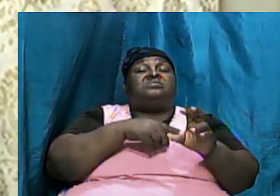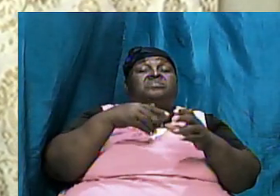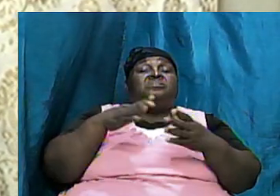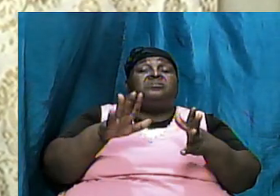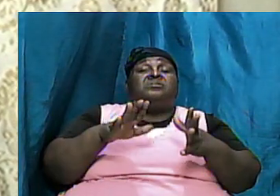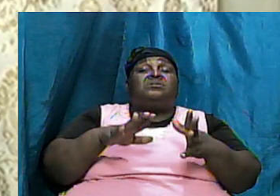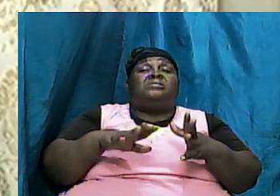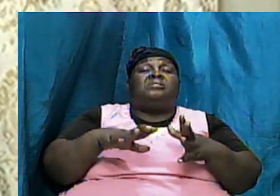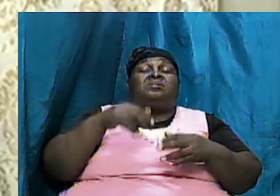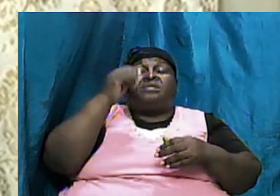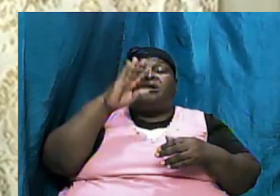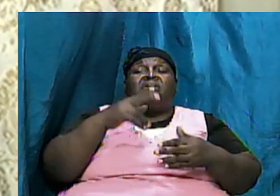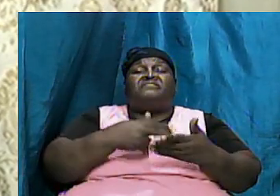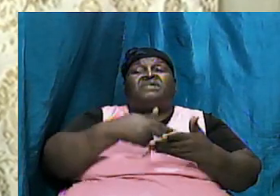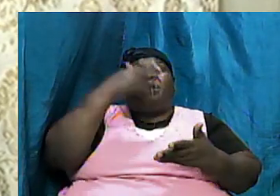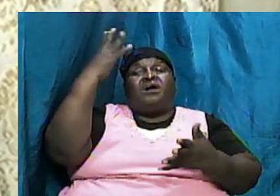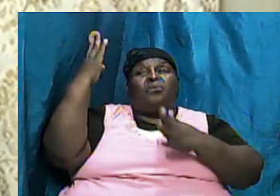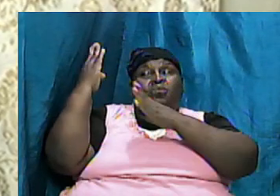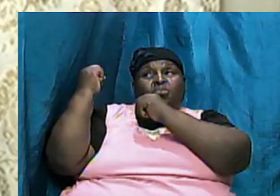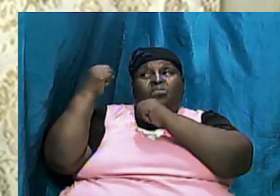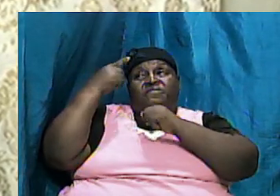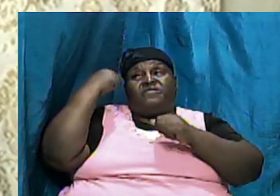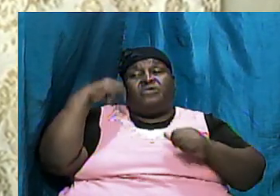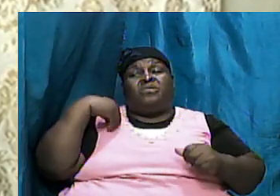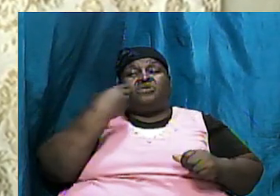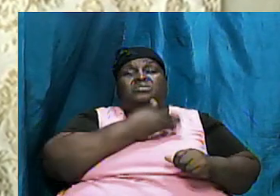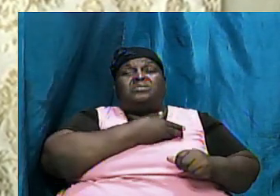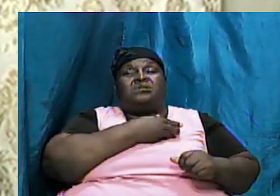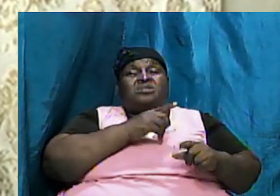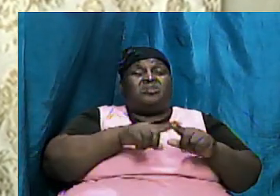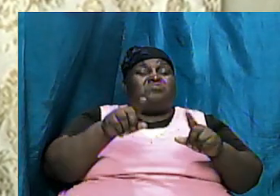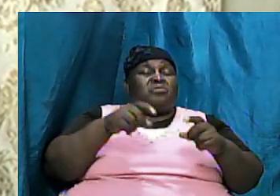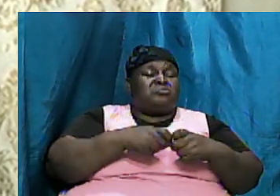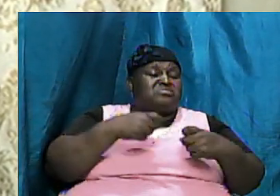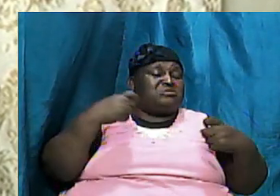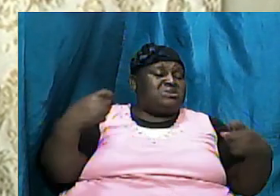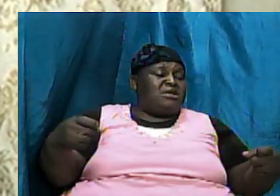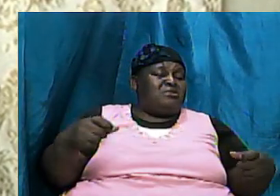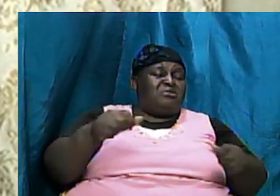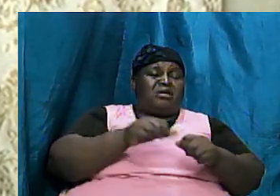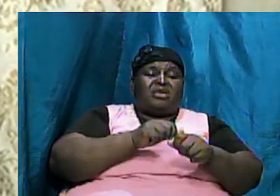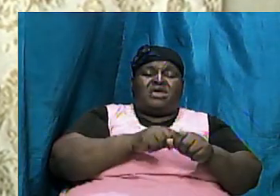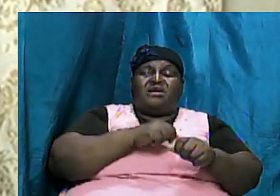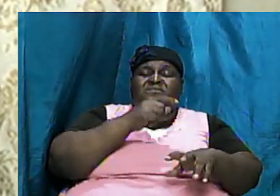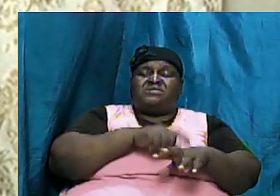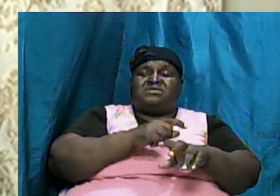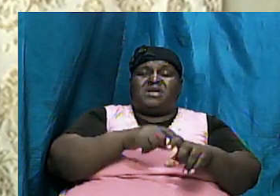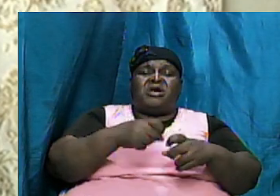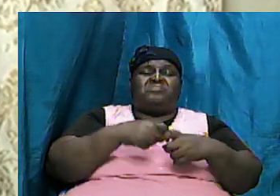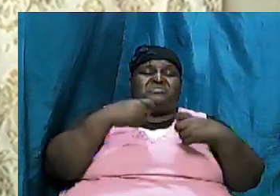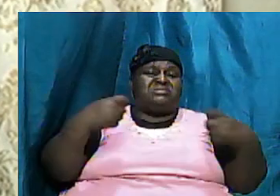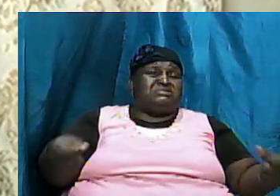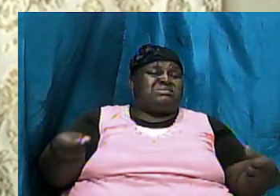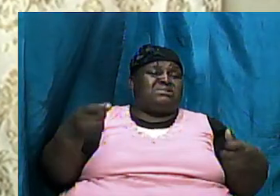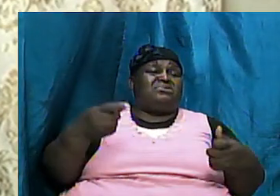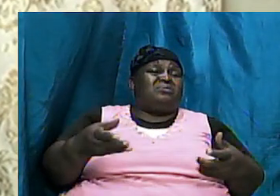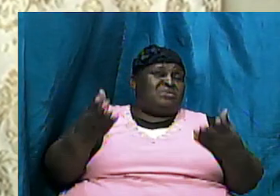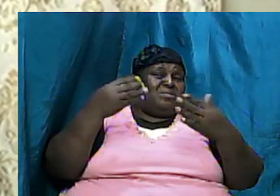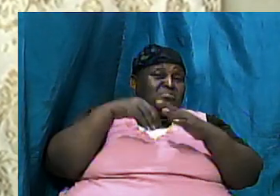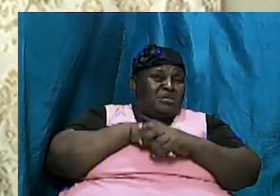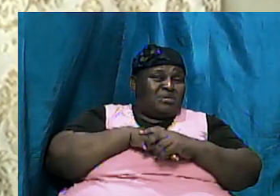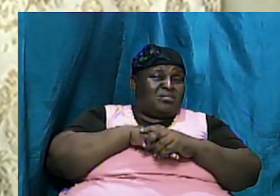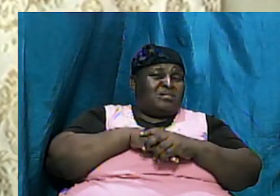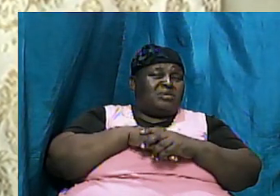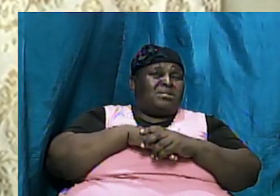high hopes for us but sin and every time sin raises its head and we